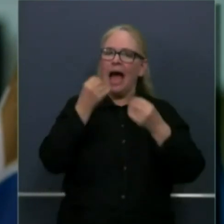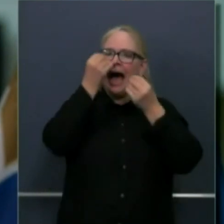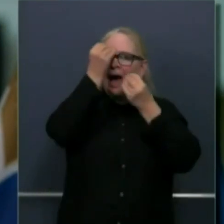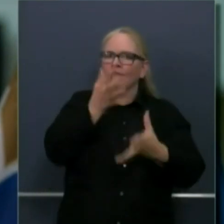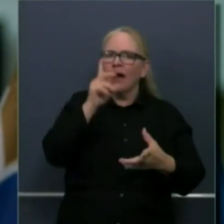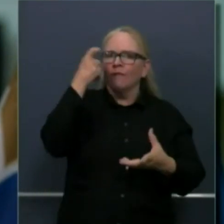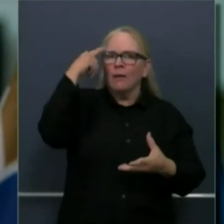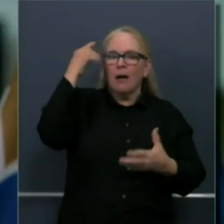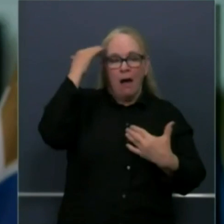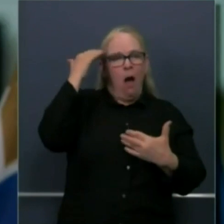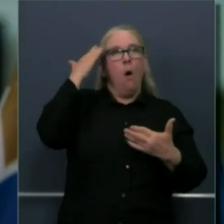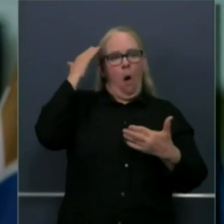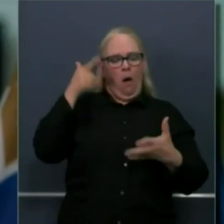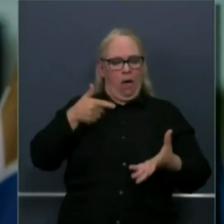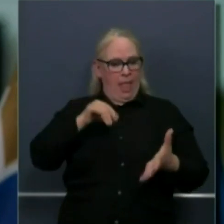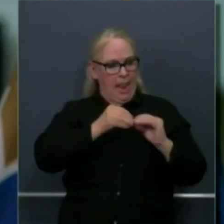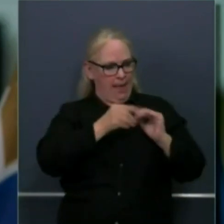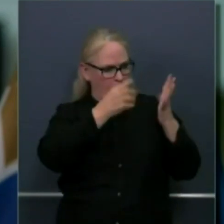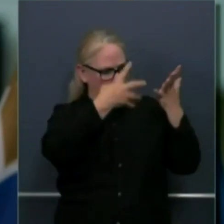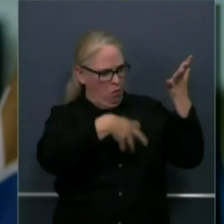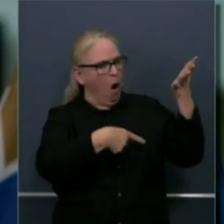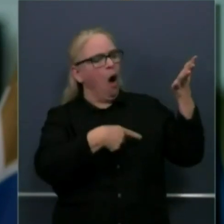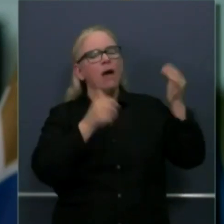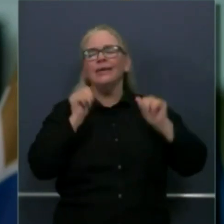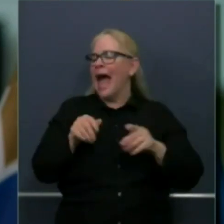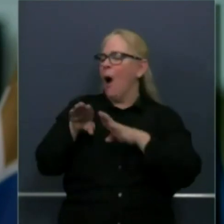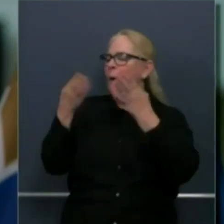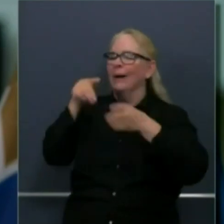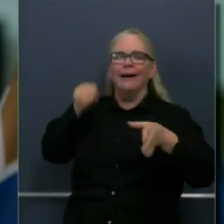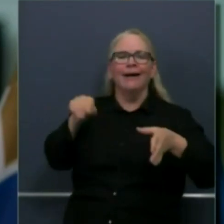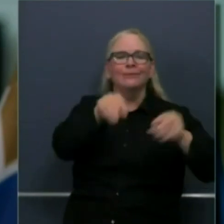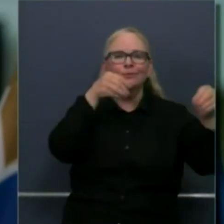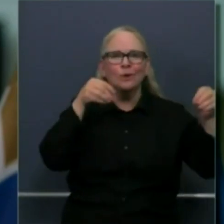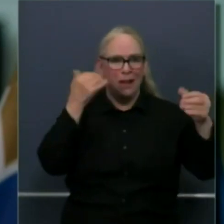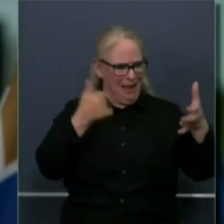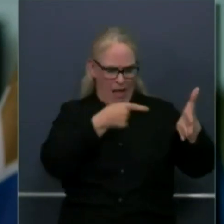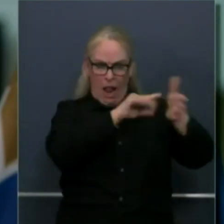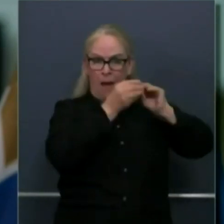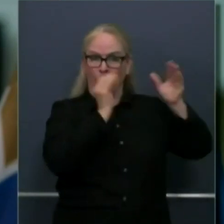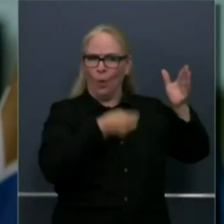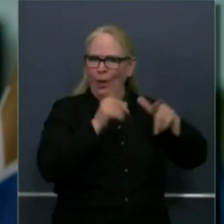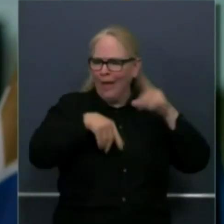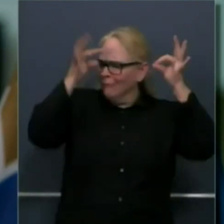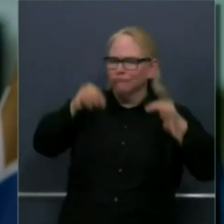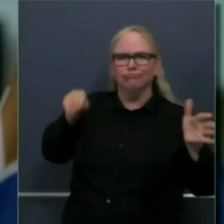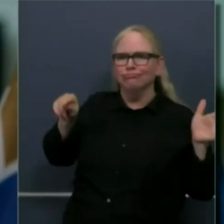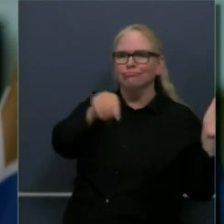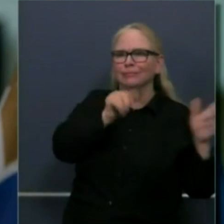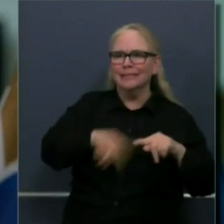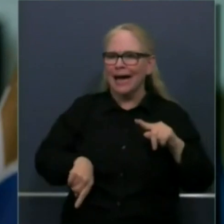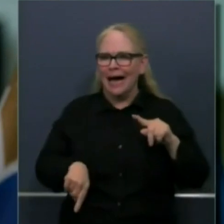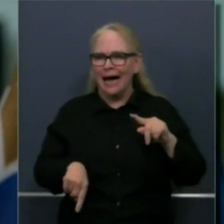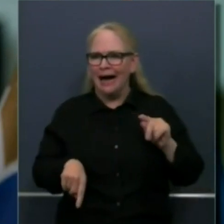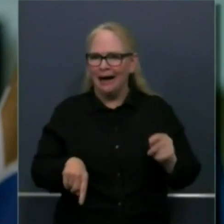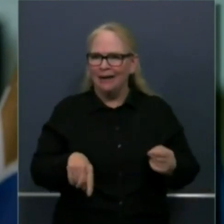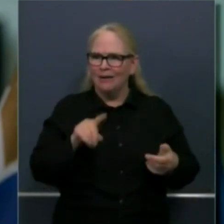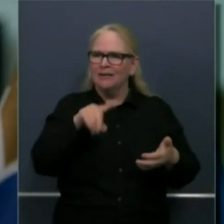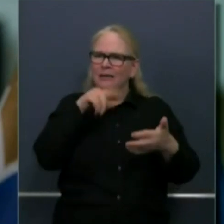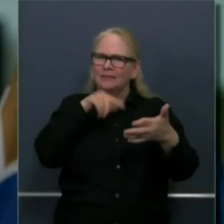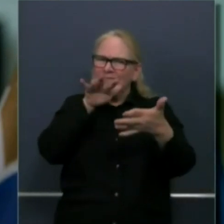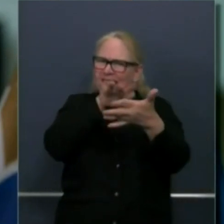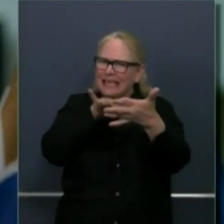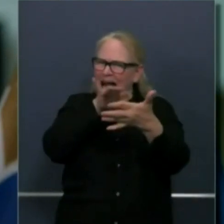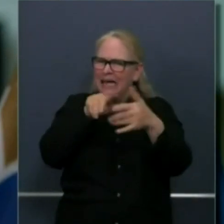indicators that we have been reinforcing over and over again now for many many weeks the